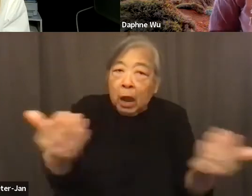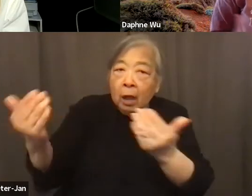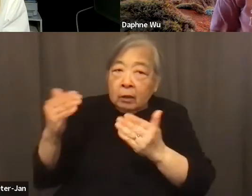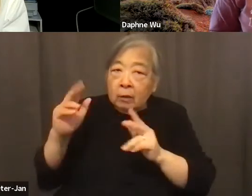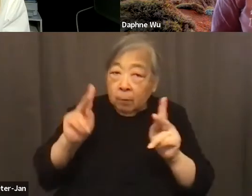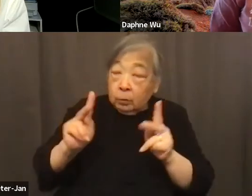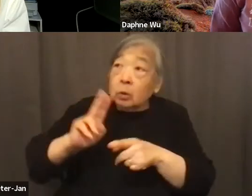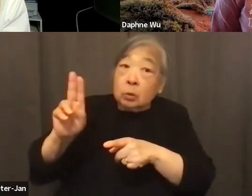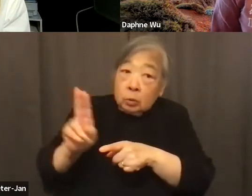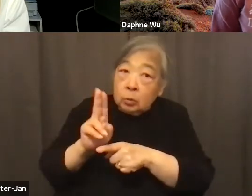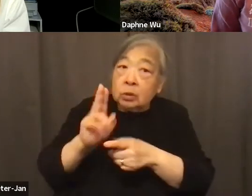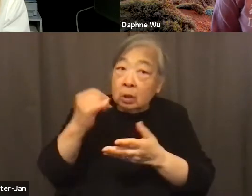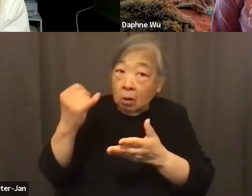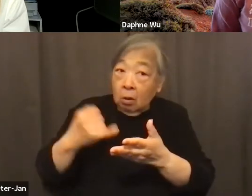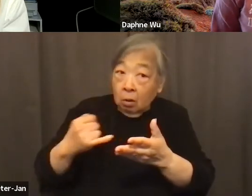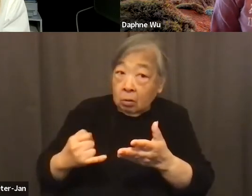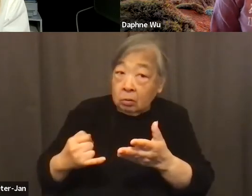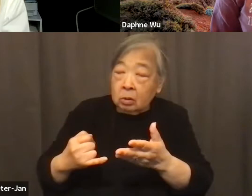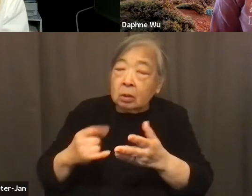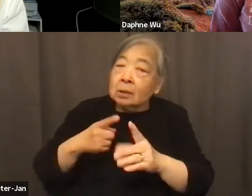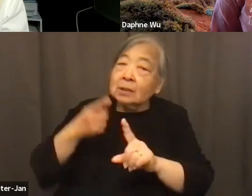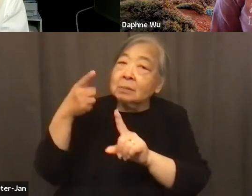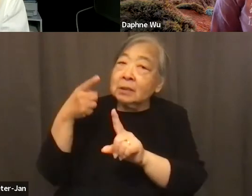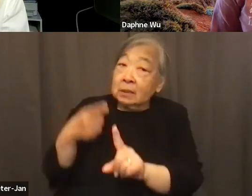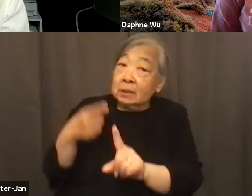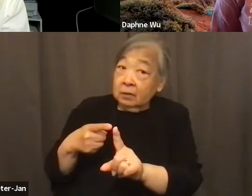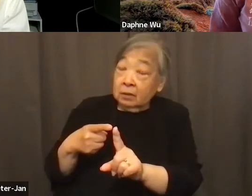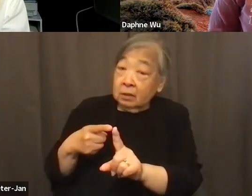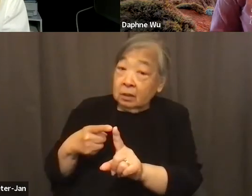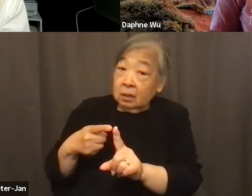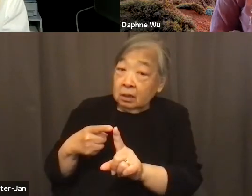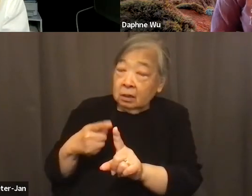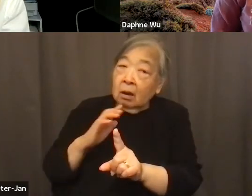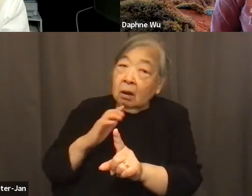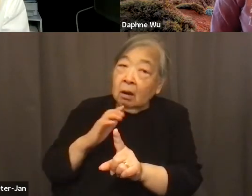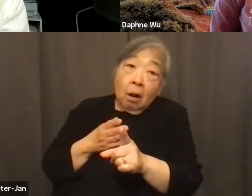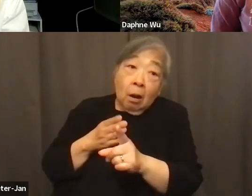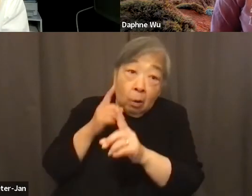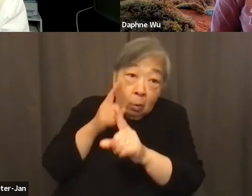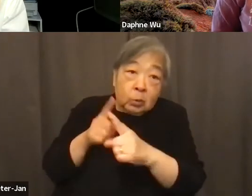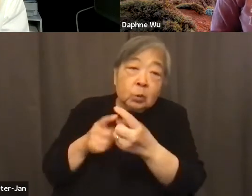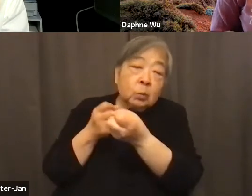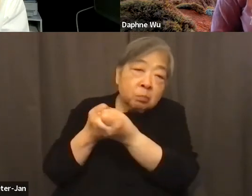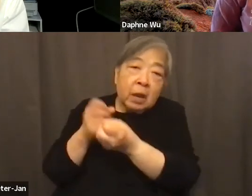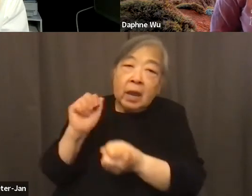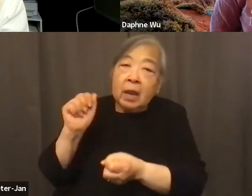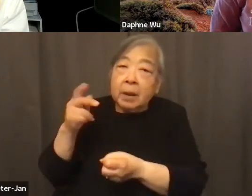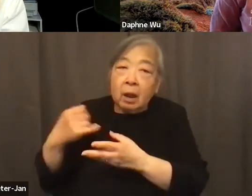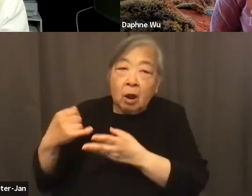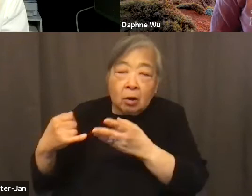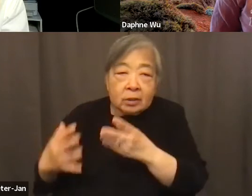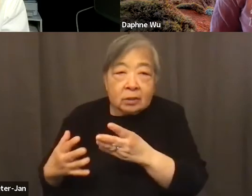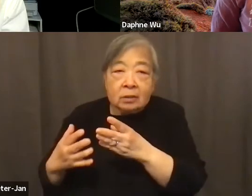this artwork. And specifically, our main goals are to support AAPI artists, amplify